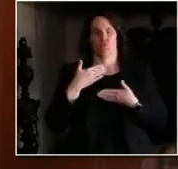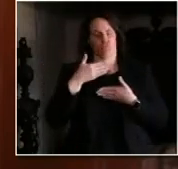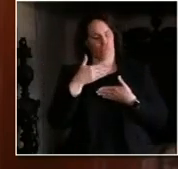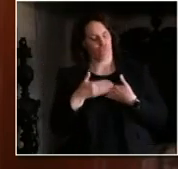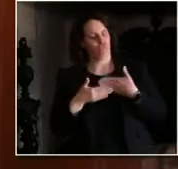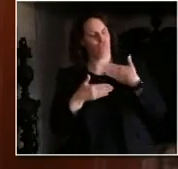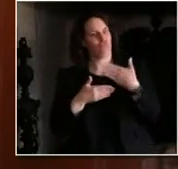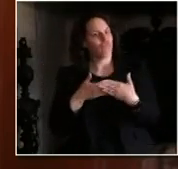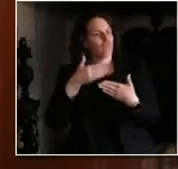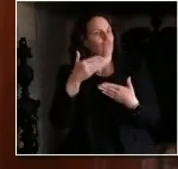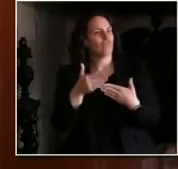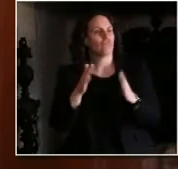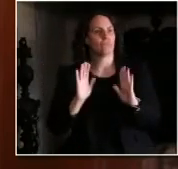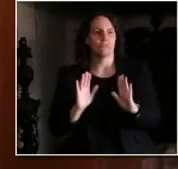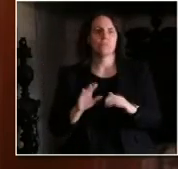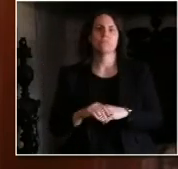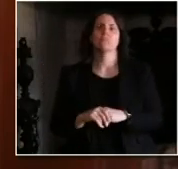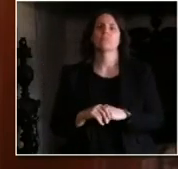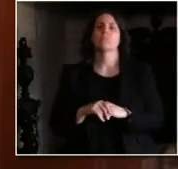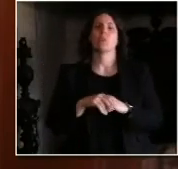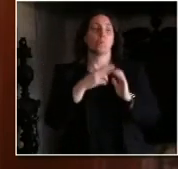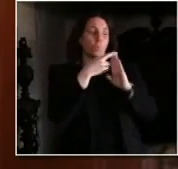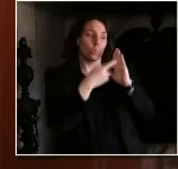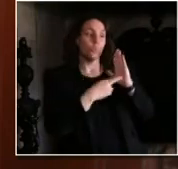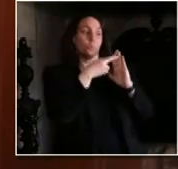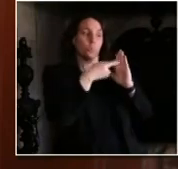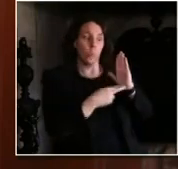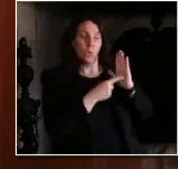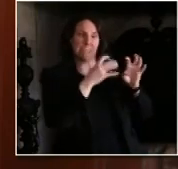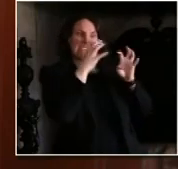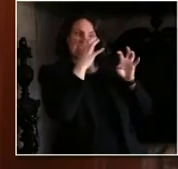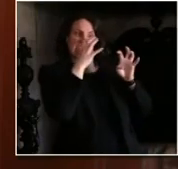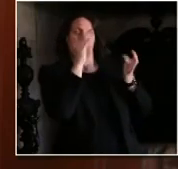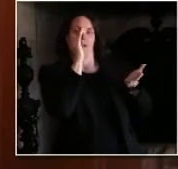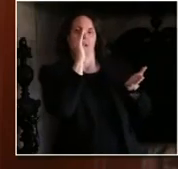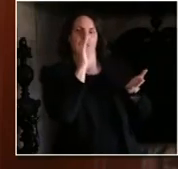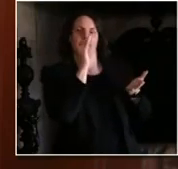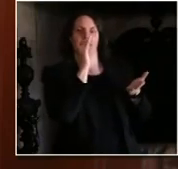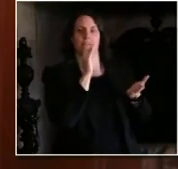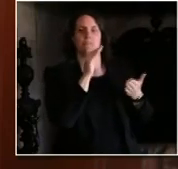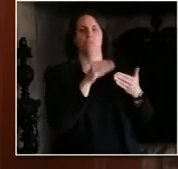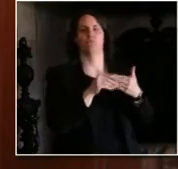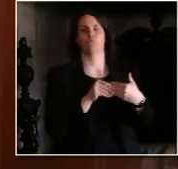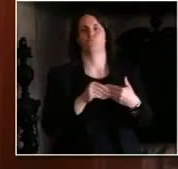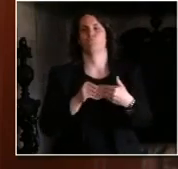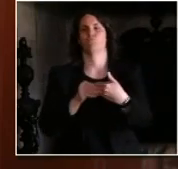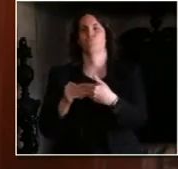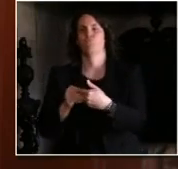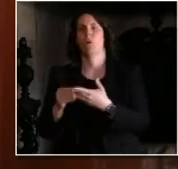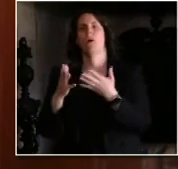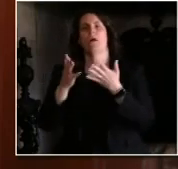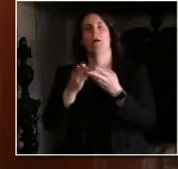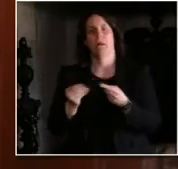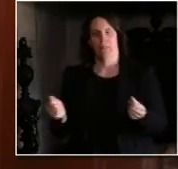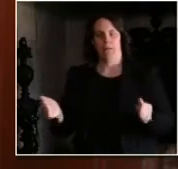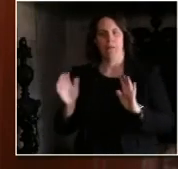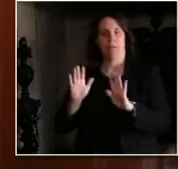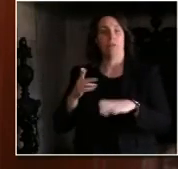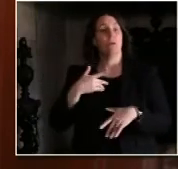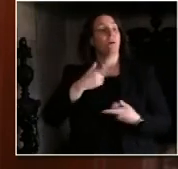safely get back to our way of life. However, we know what we need to do to move forward.